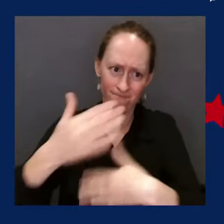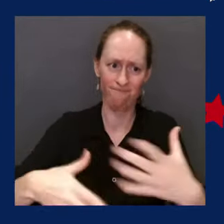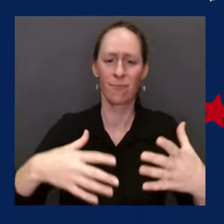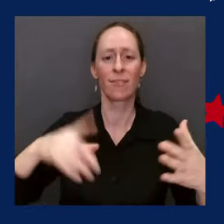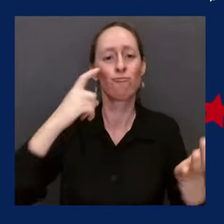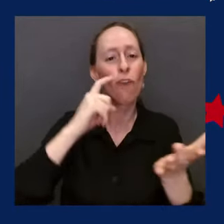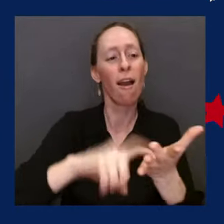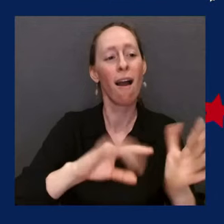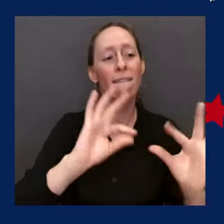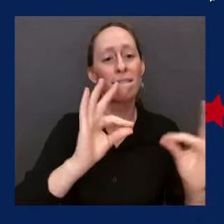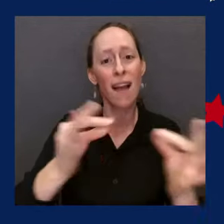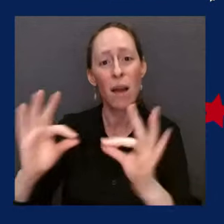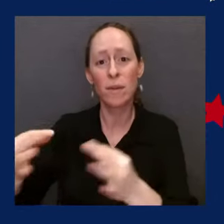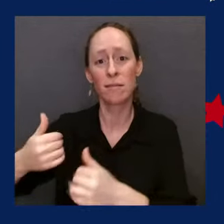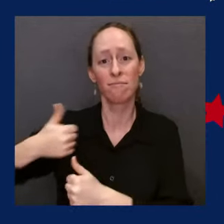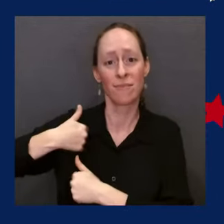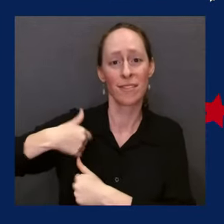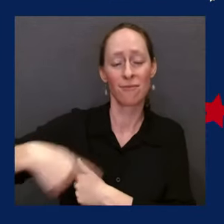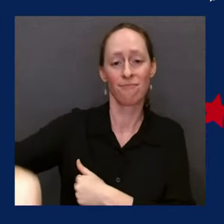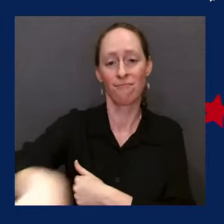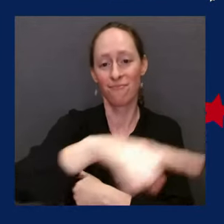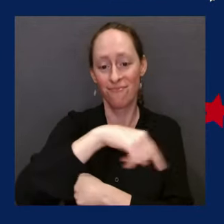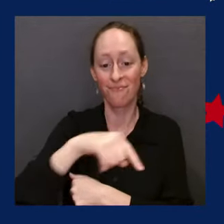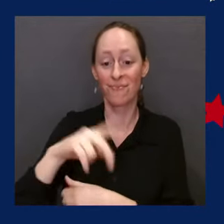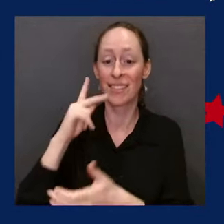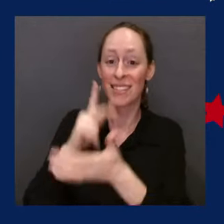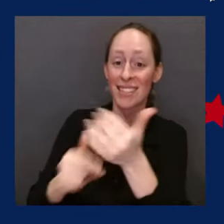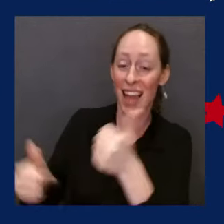families, welcome to the White House!